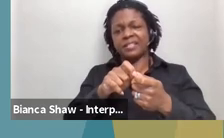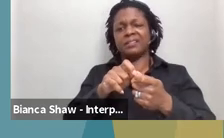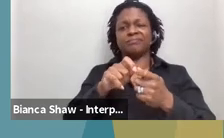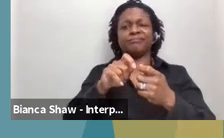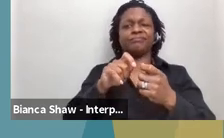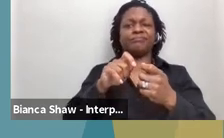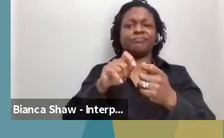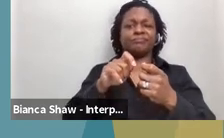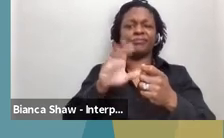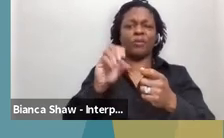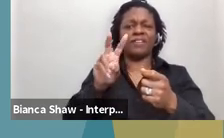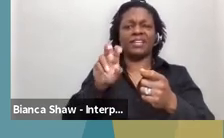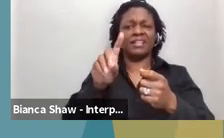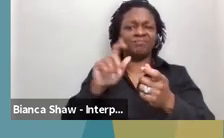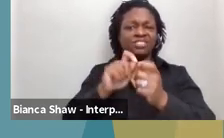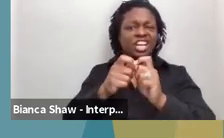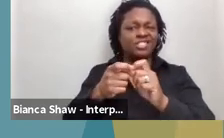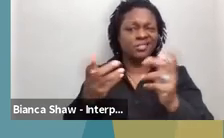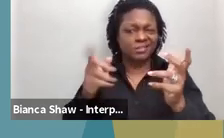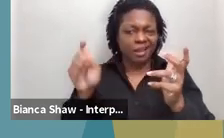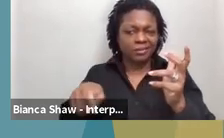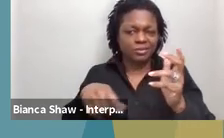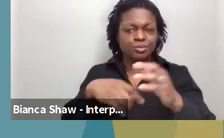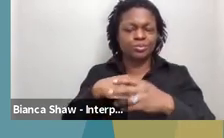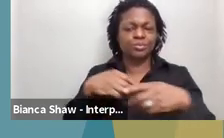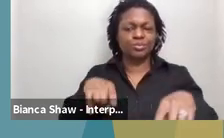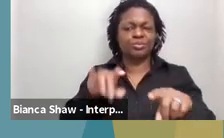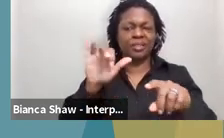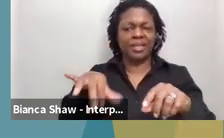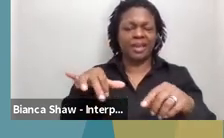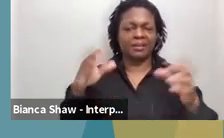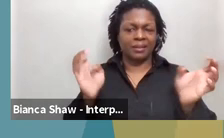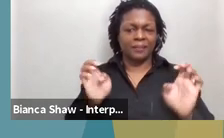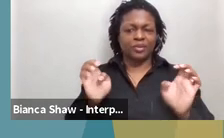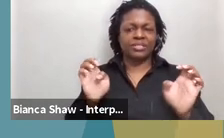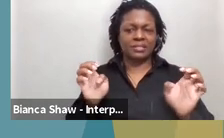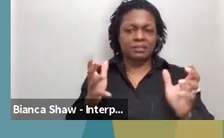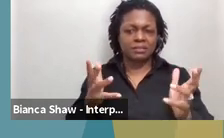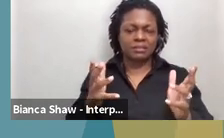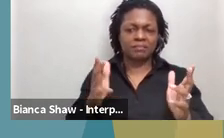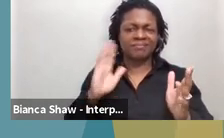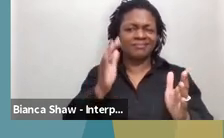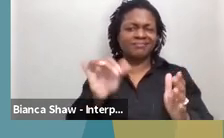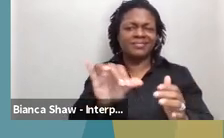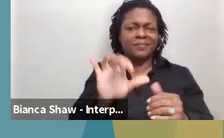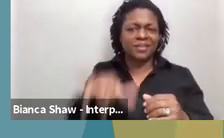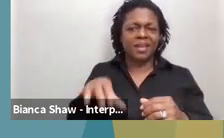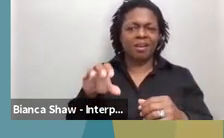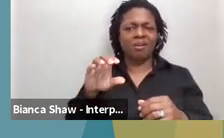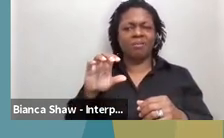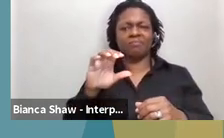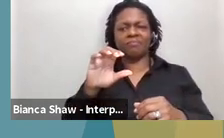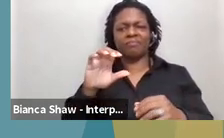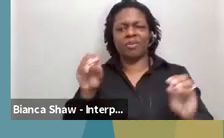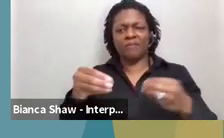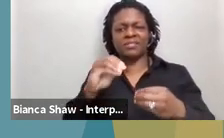that, um, that we made, uh, during the emergency, similar to what our office of aging and adult